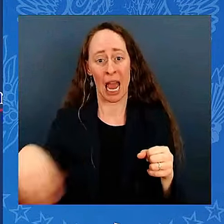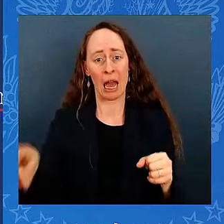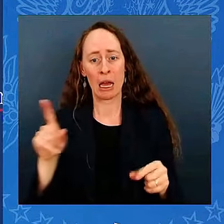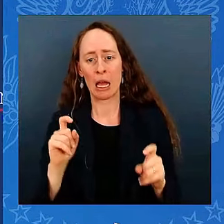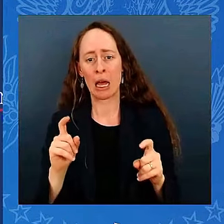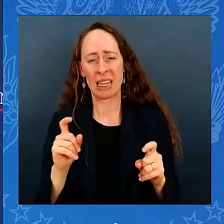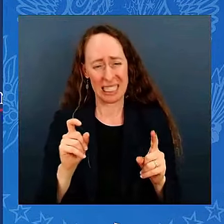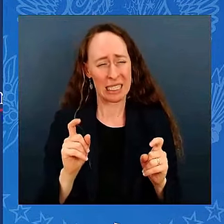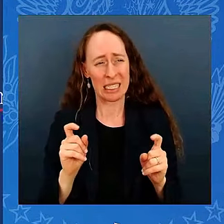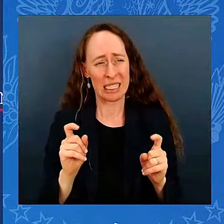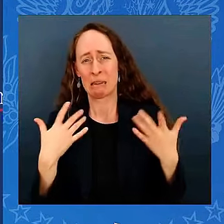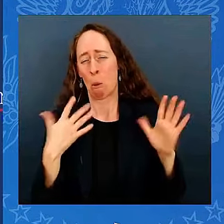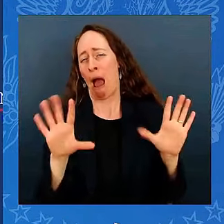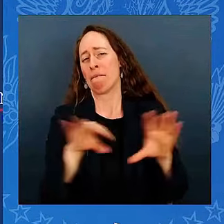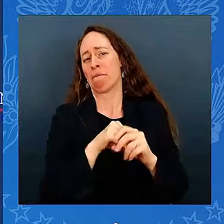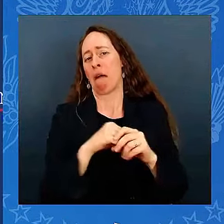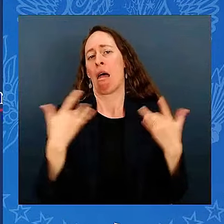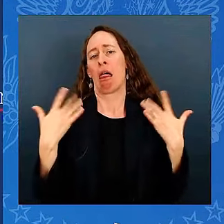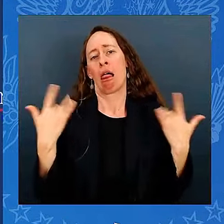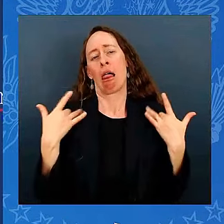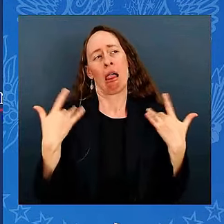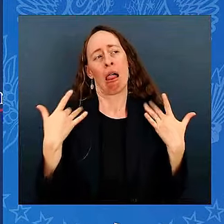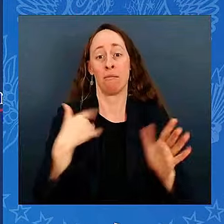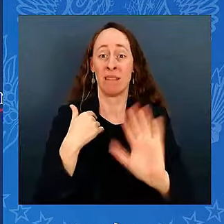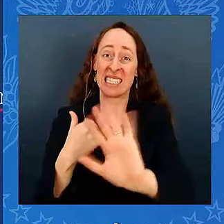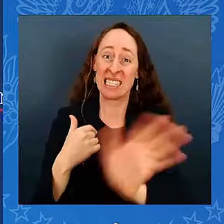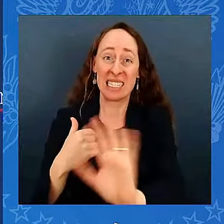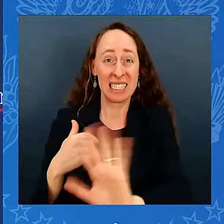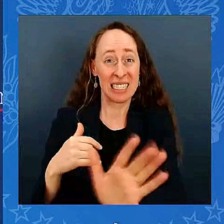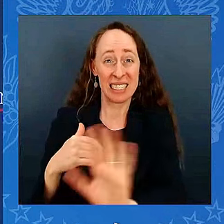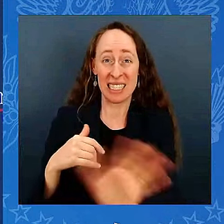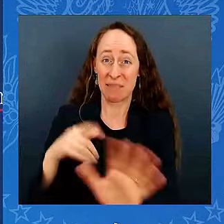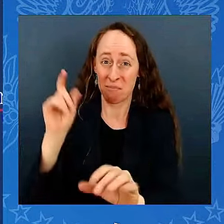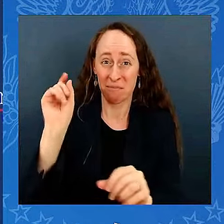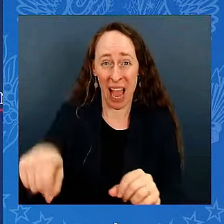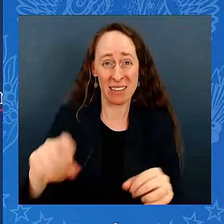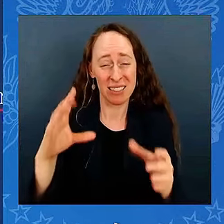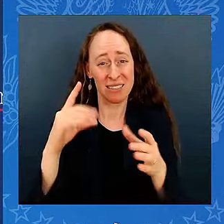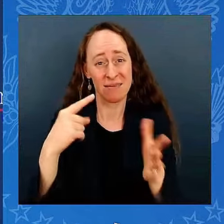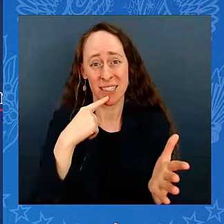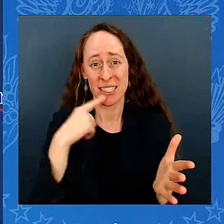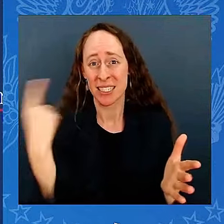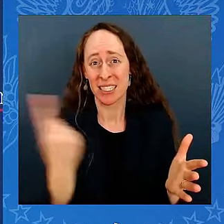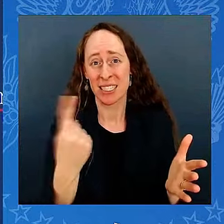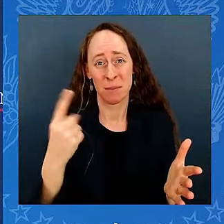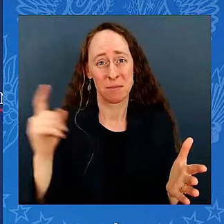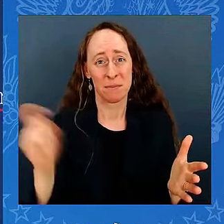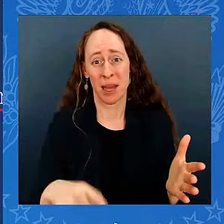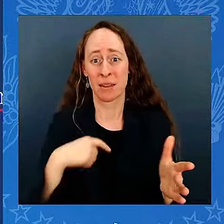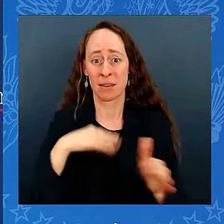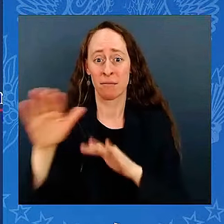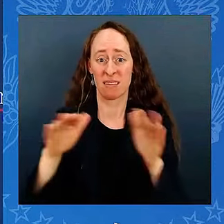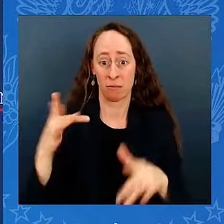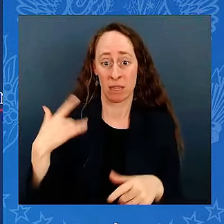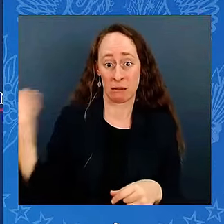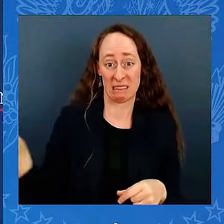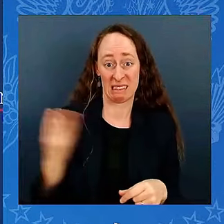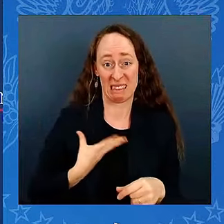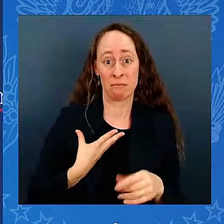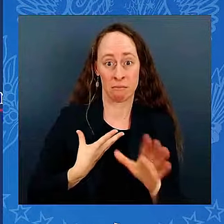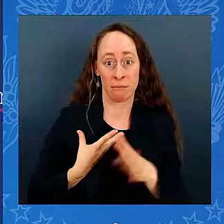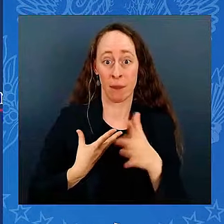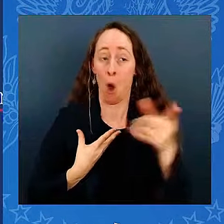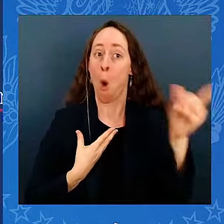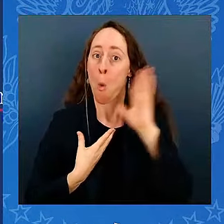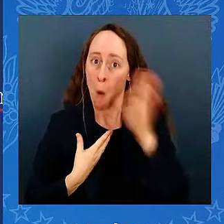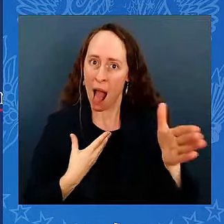clearance from the intelligence community to let them know when he was going to invade. They didn't believe it was going to happen. But